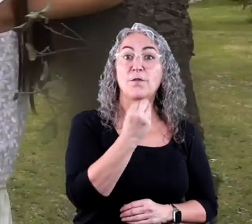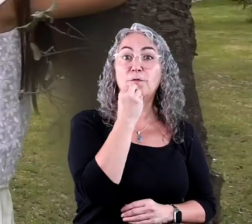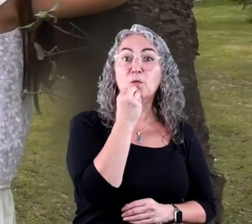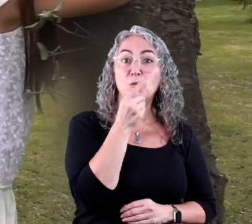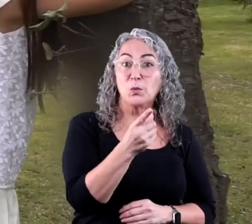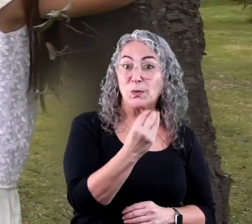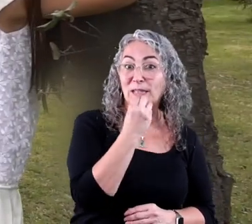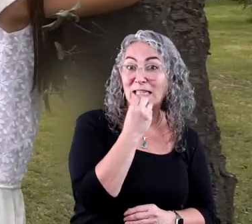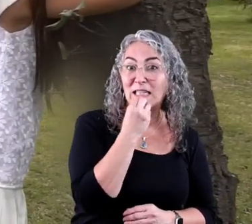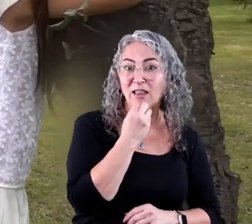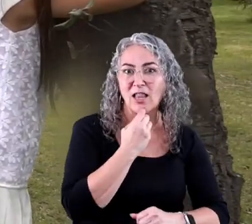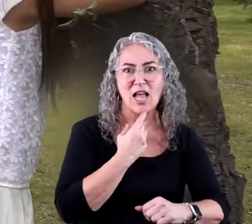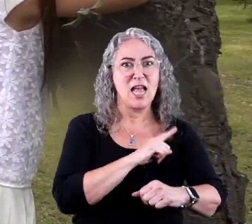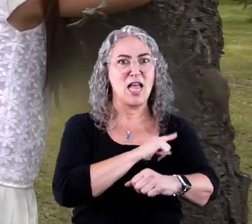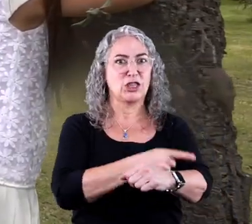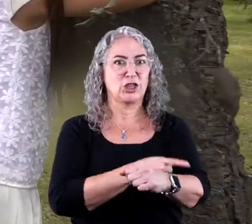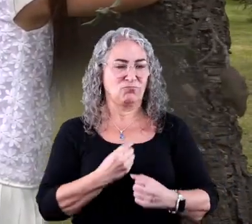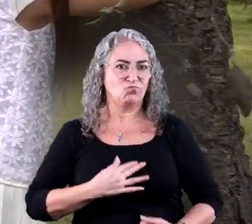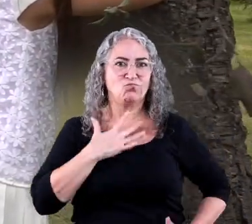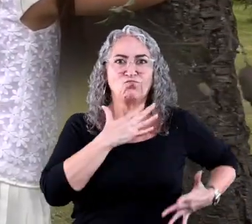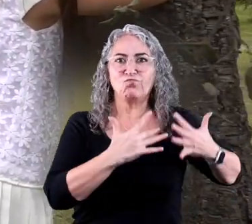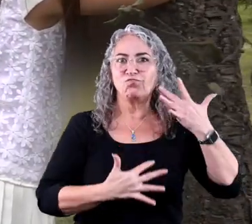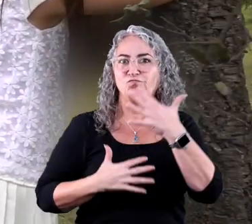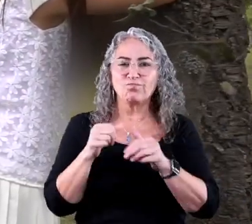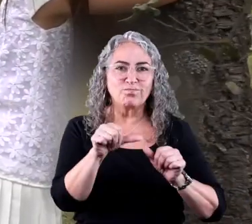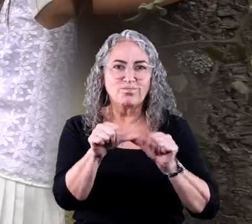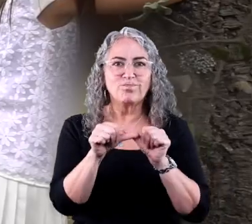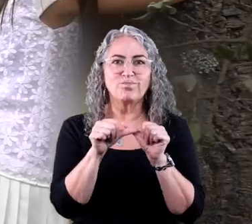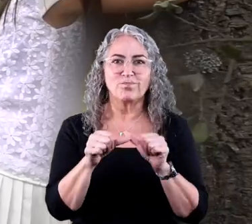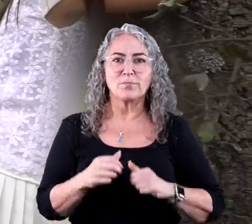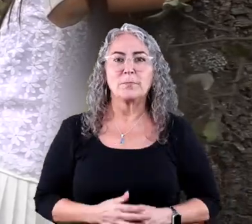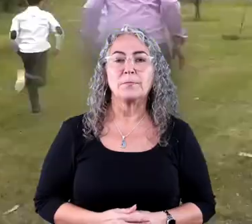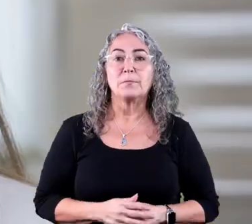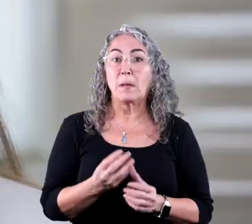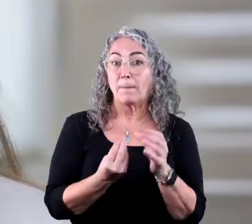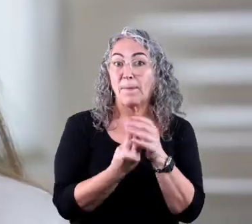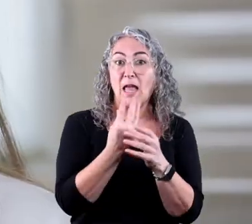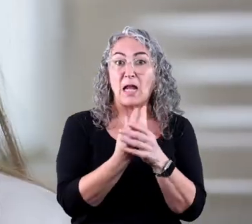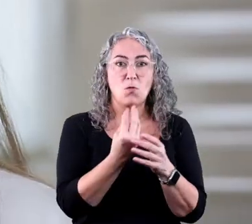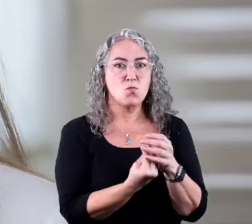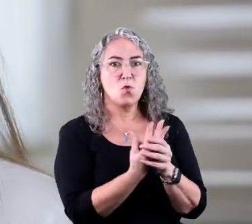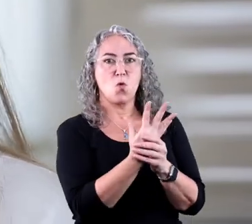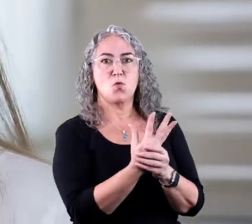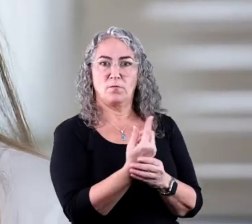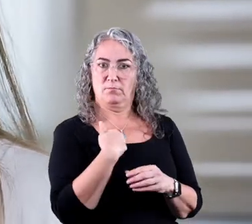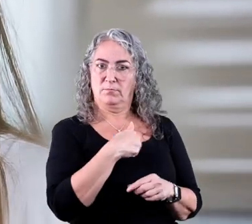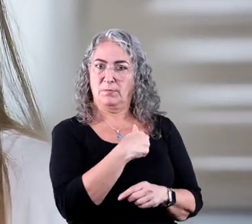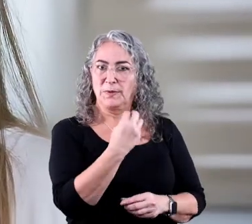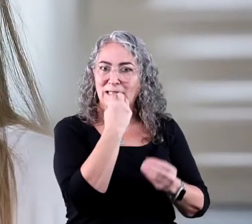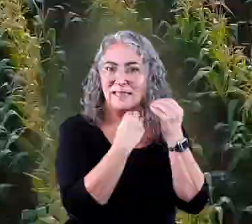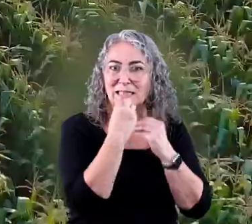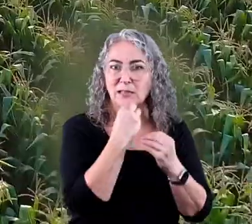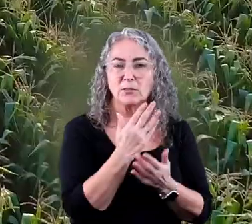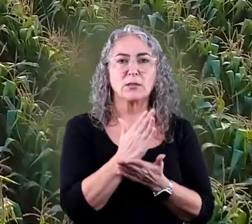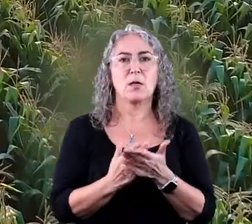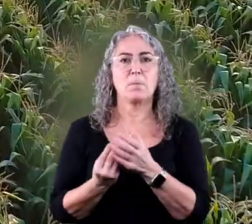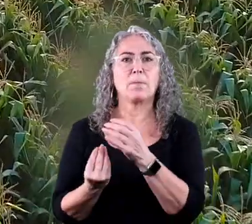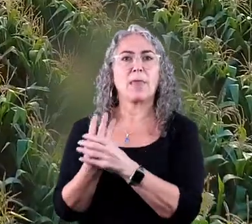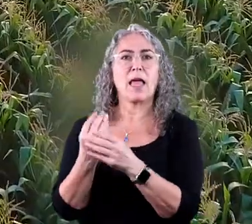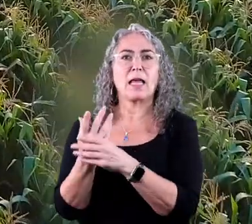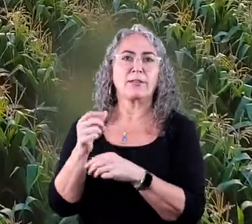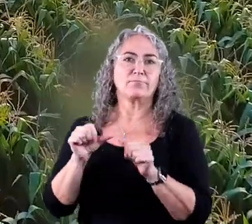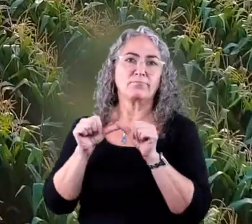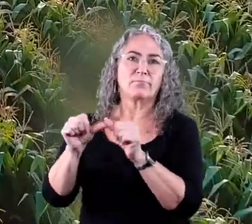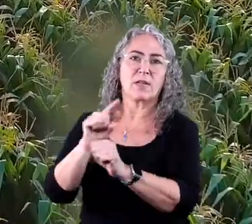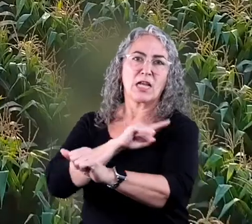The better the food, the more energy it has to keep you moving. Some plants are grown for us to eat. Other plants are